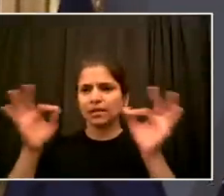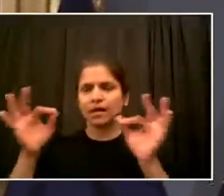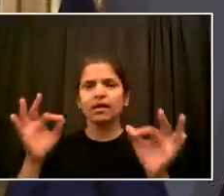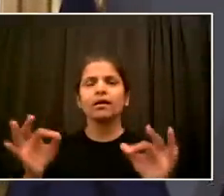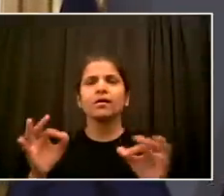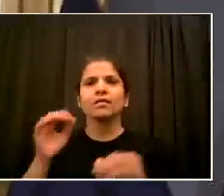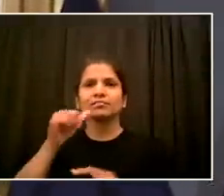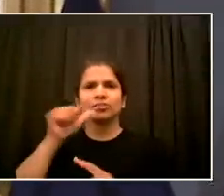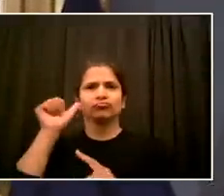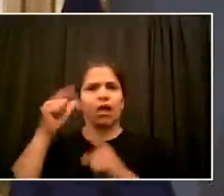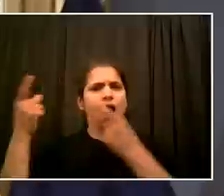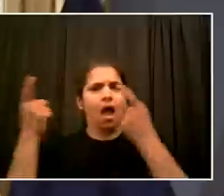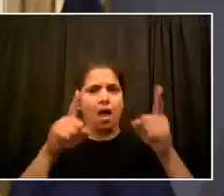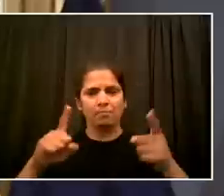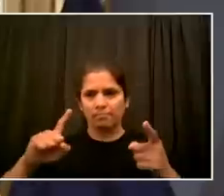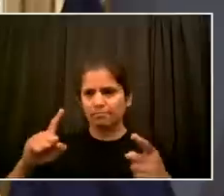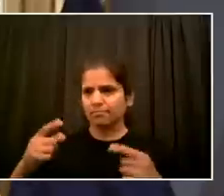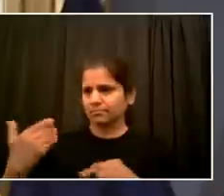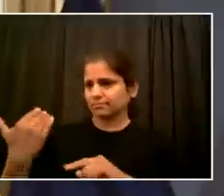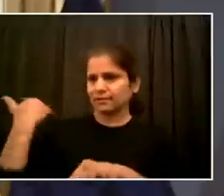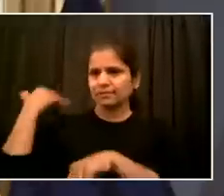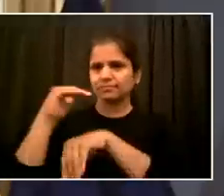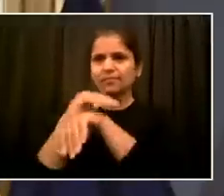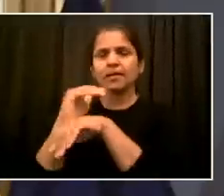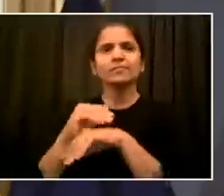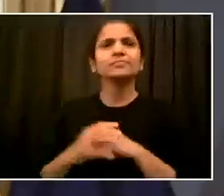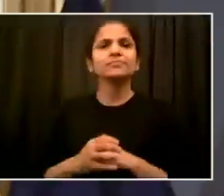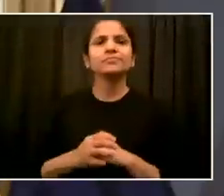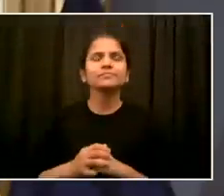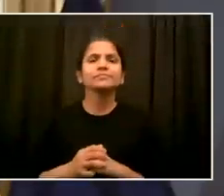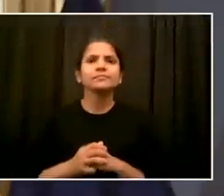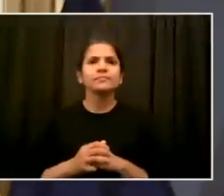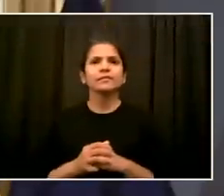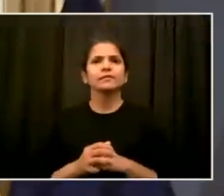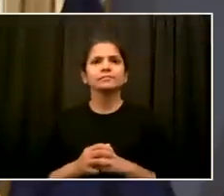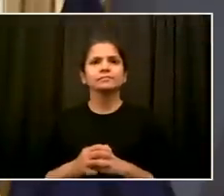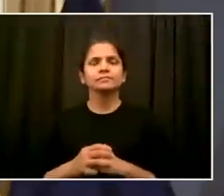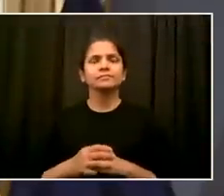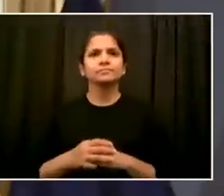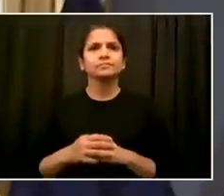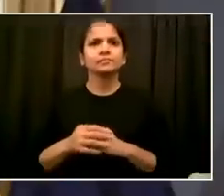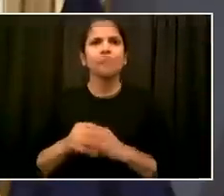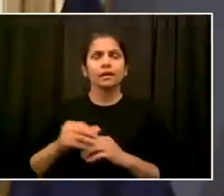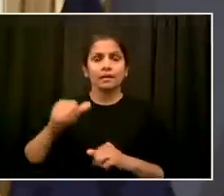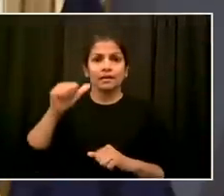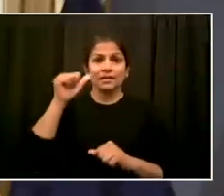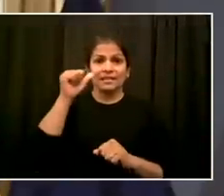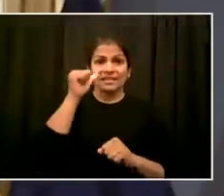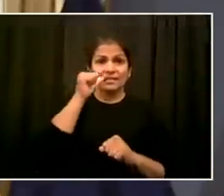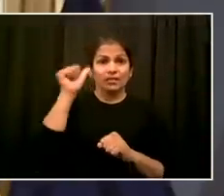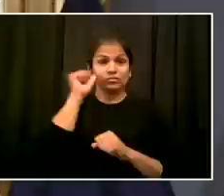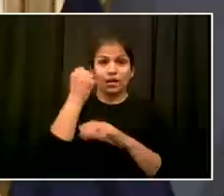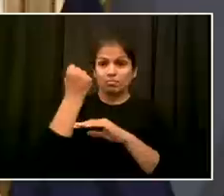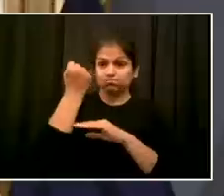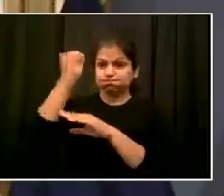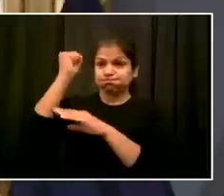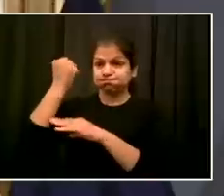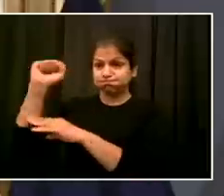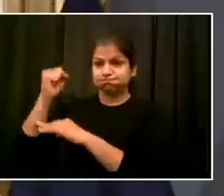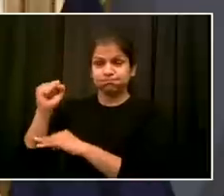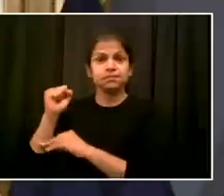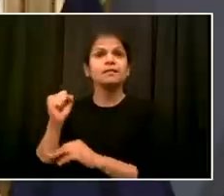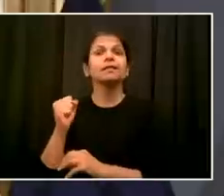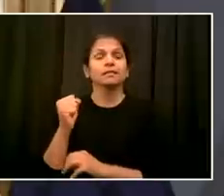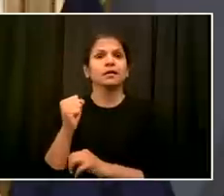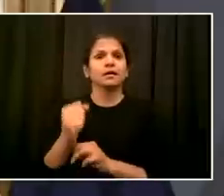policing some of the demonstrations, was similar to the two nights before. Yesterday began, which seems like a long time ago, with